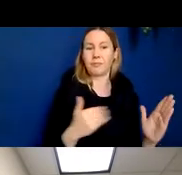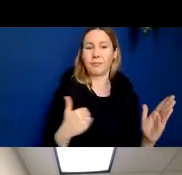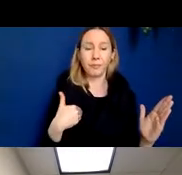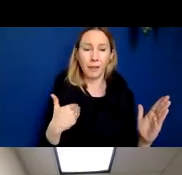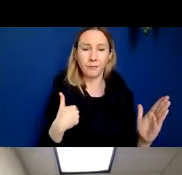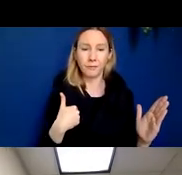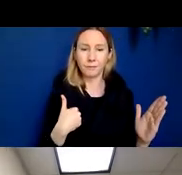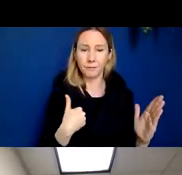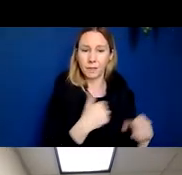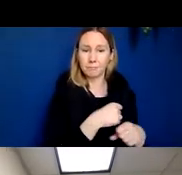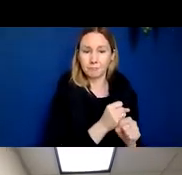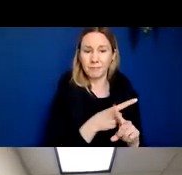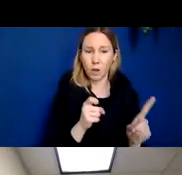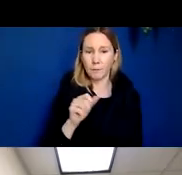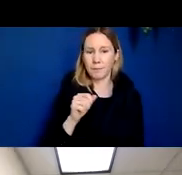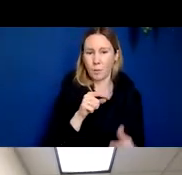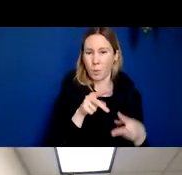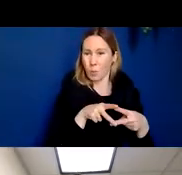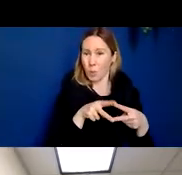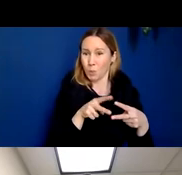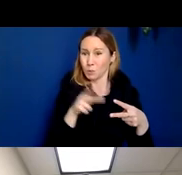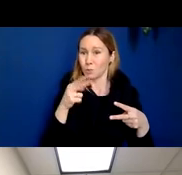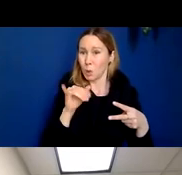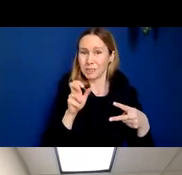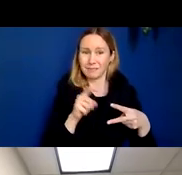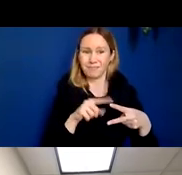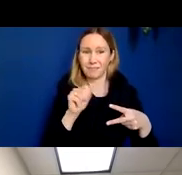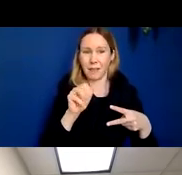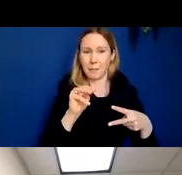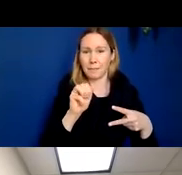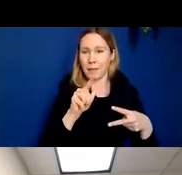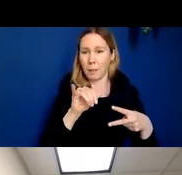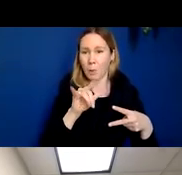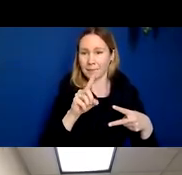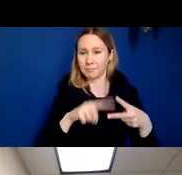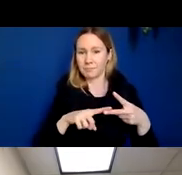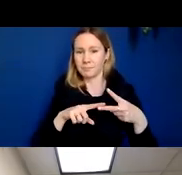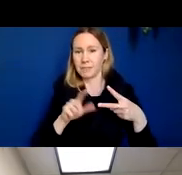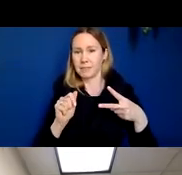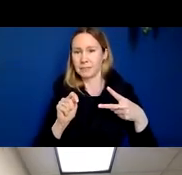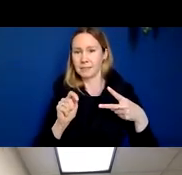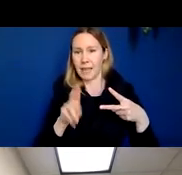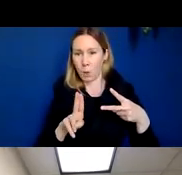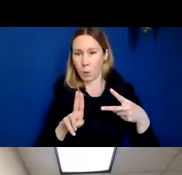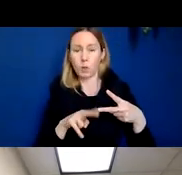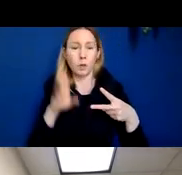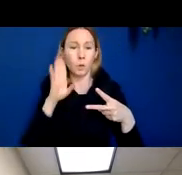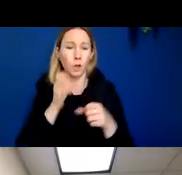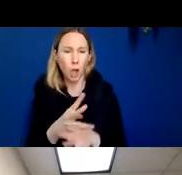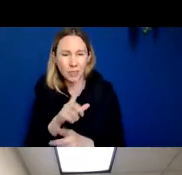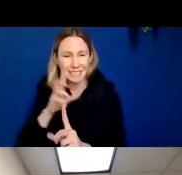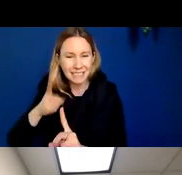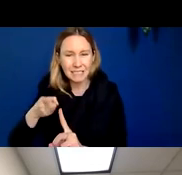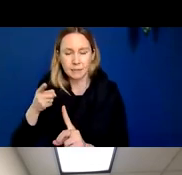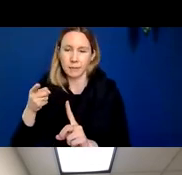produced by the accumulation of these characteristic proteins, amyloid and tau, that is producing distinctive clinical features or